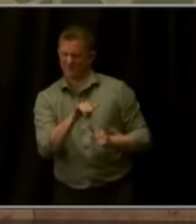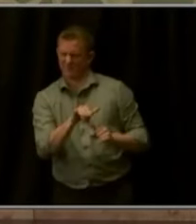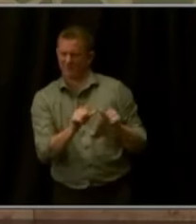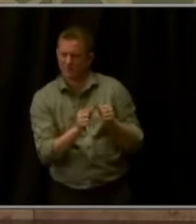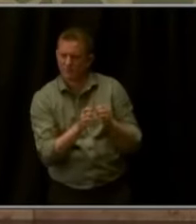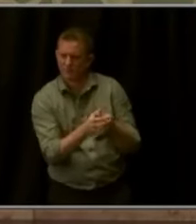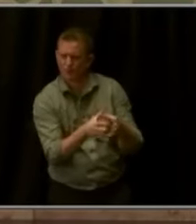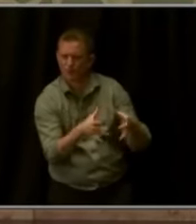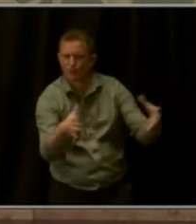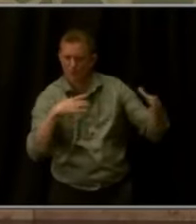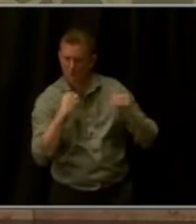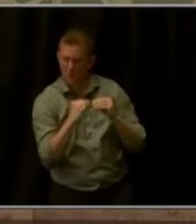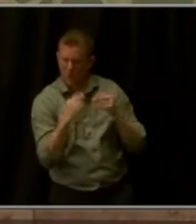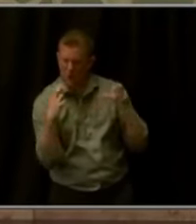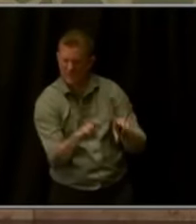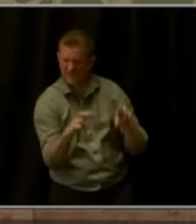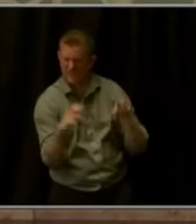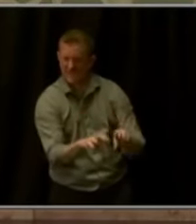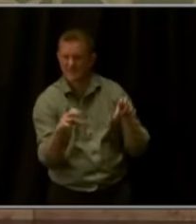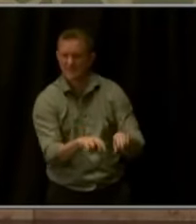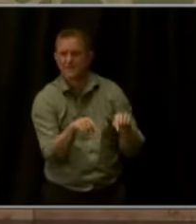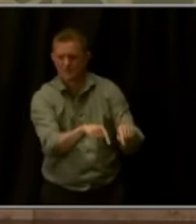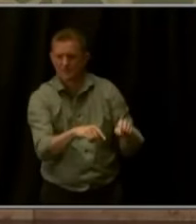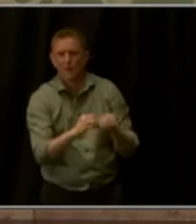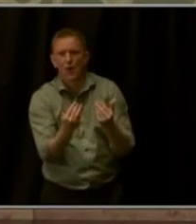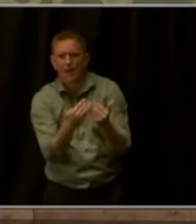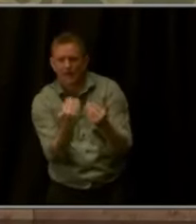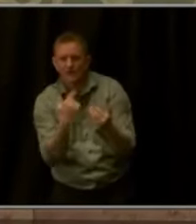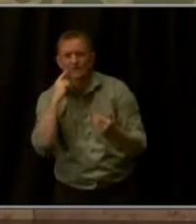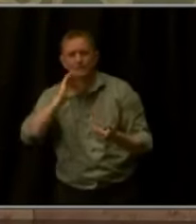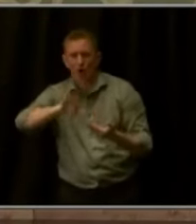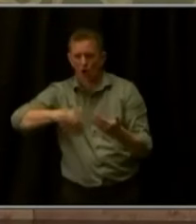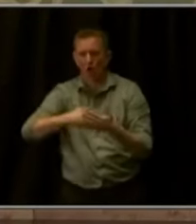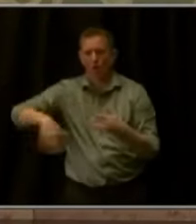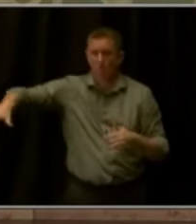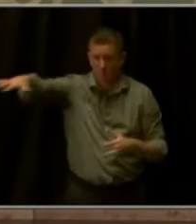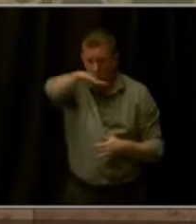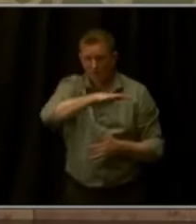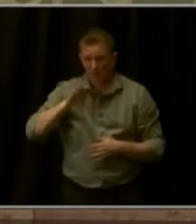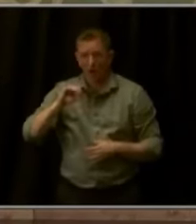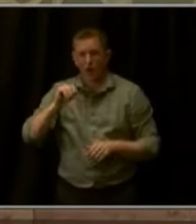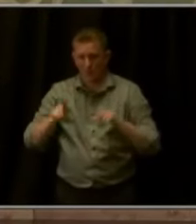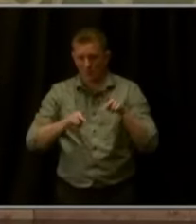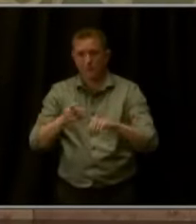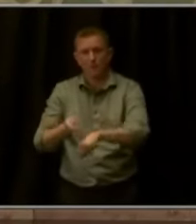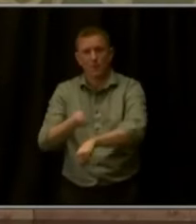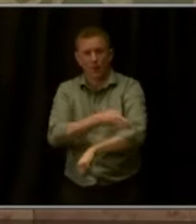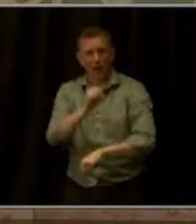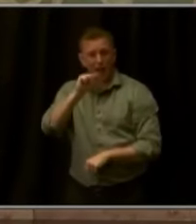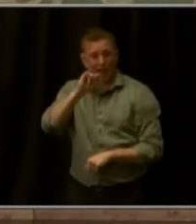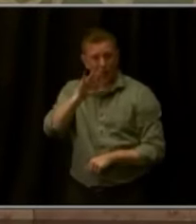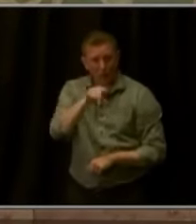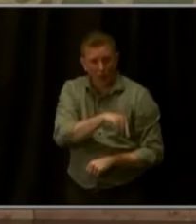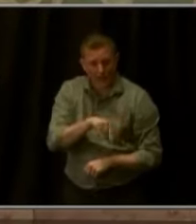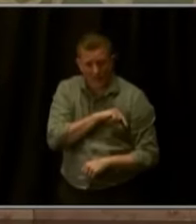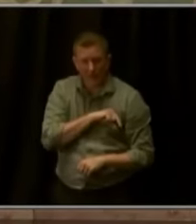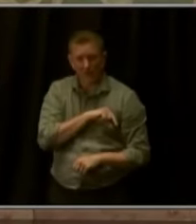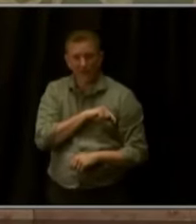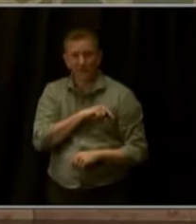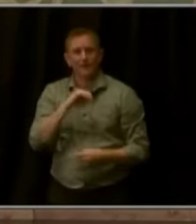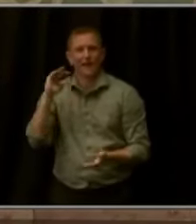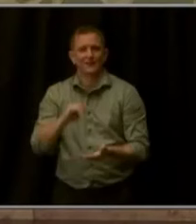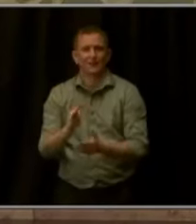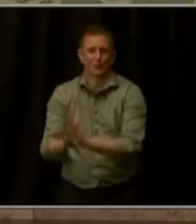to improve convenience for all Coloradans, improve our air quality and reduced traffic. It's not something we can do alone.